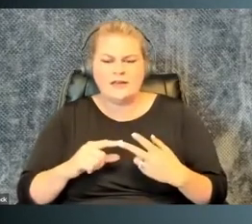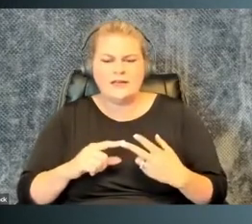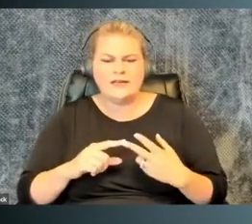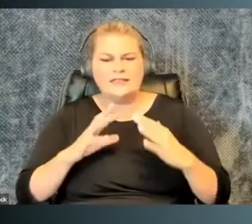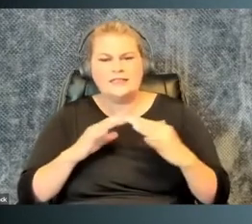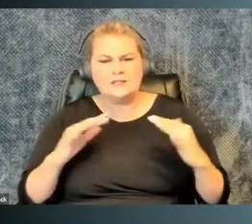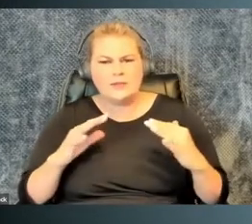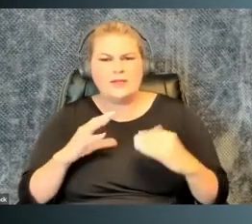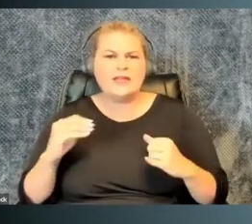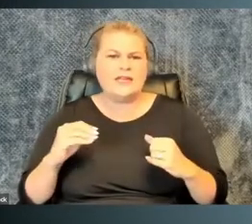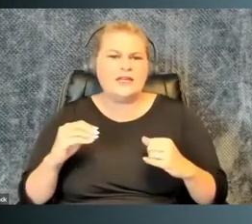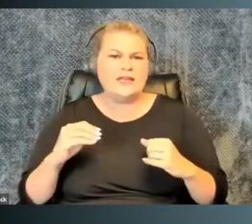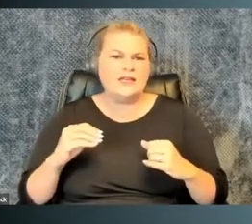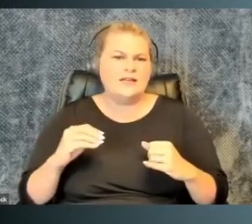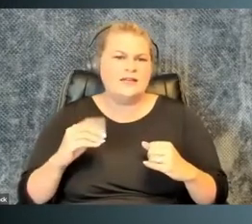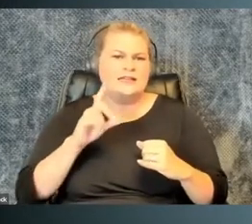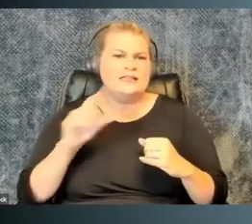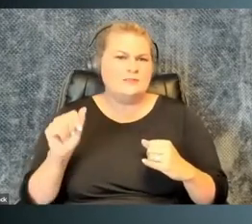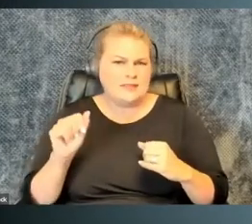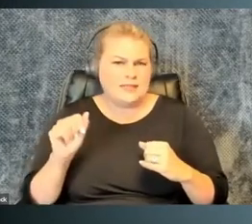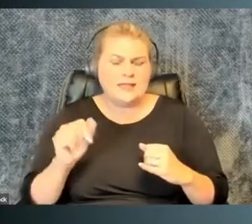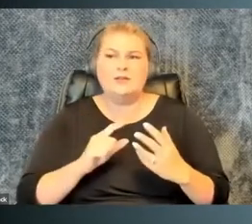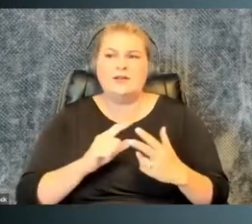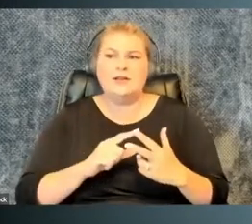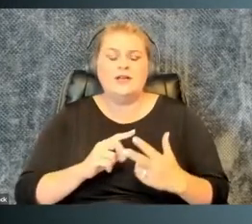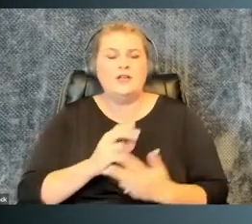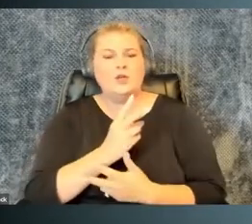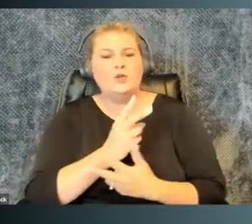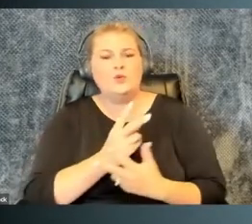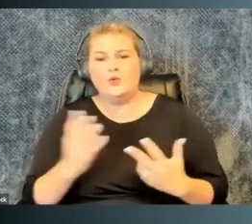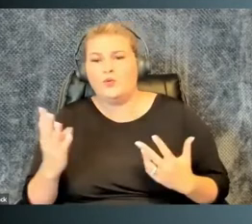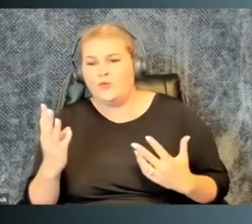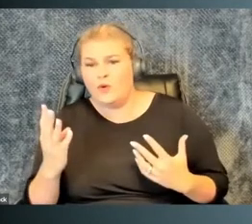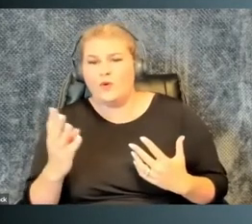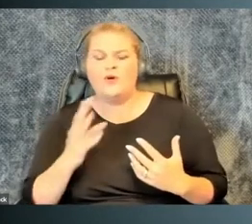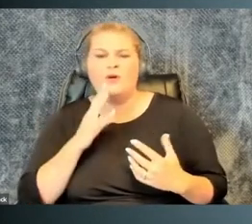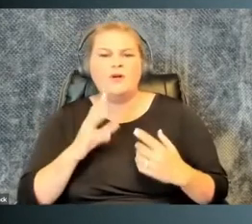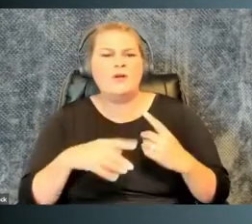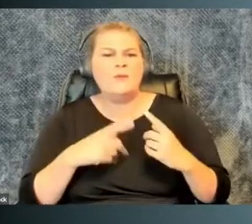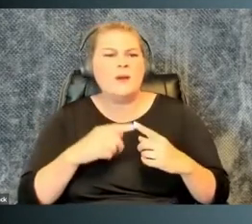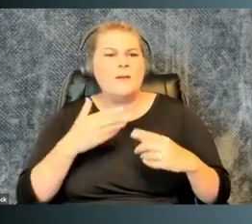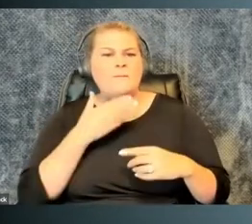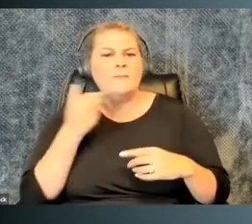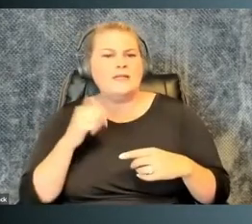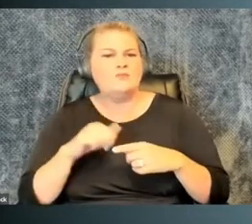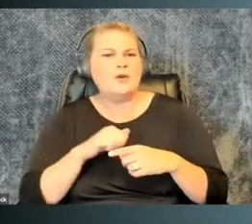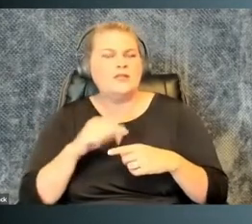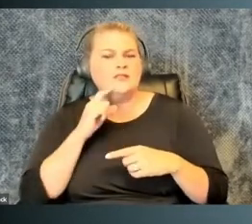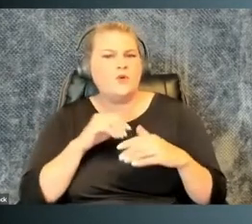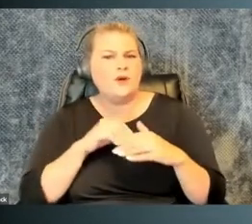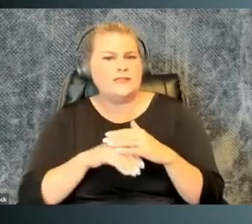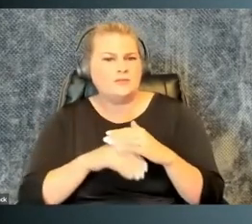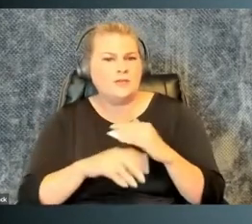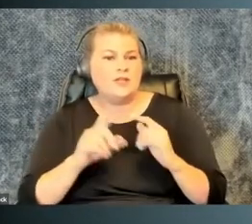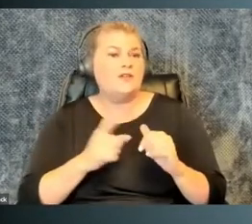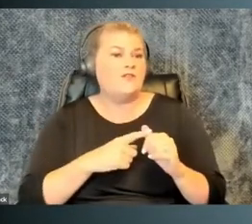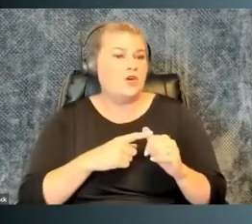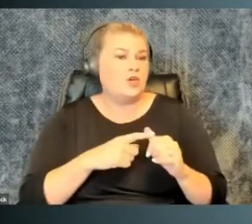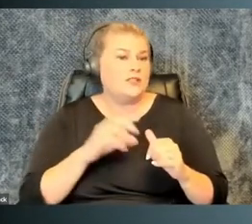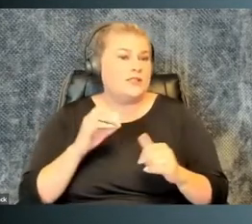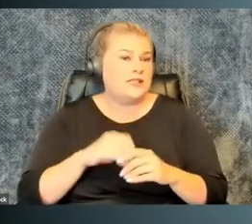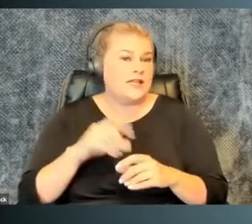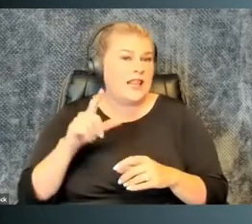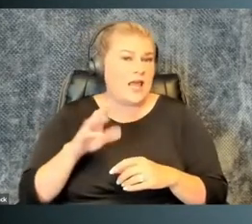intersectionality, disability, and diversity. And then conversations two through four were about best practices for